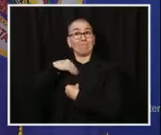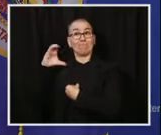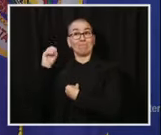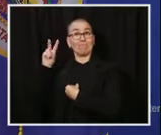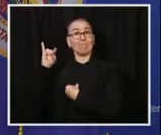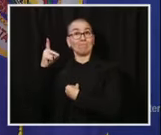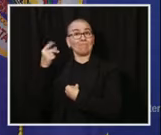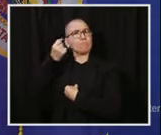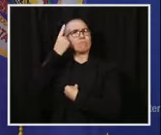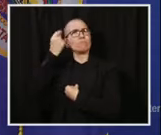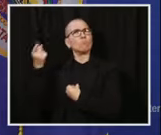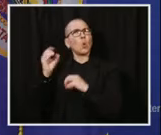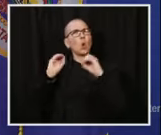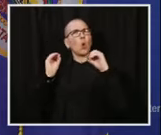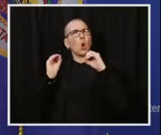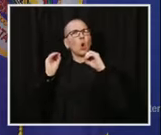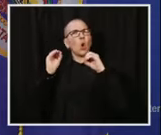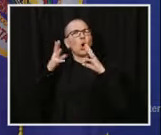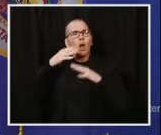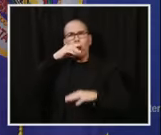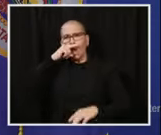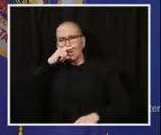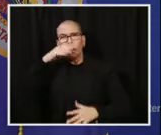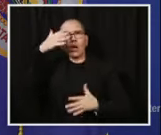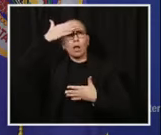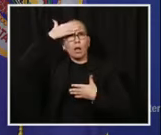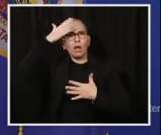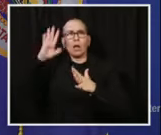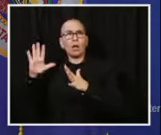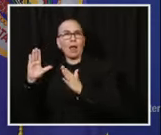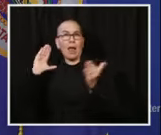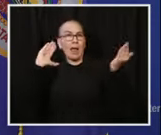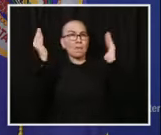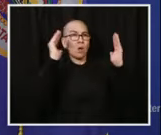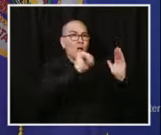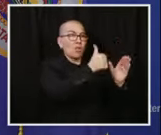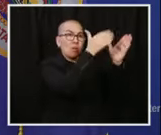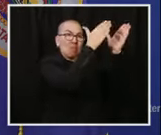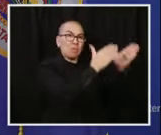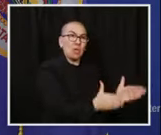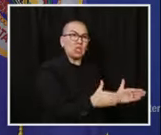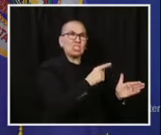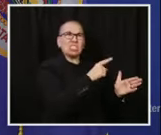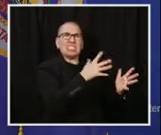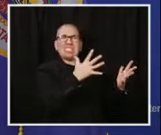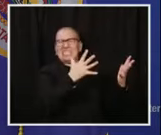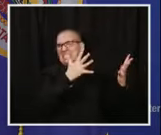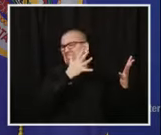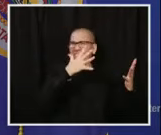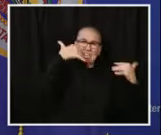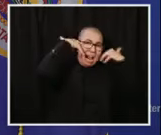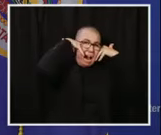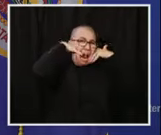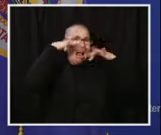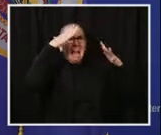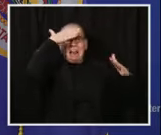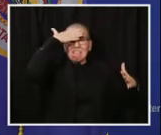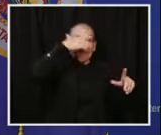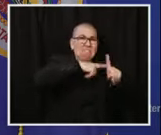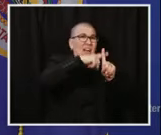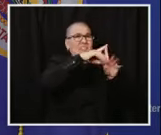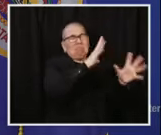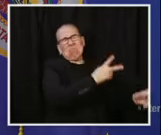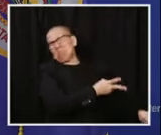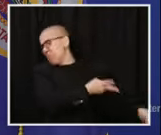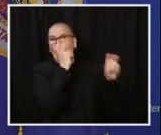we'll get through this. We've got incredible people. You know that your neighbors are out there to help. You're hearing it time and time again. There is